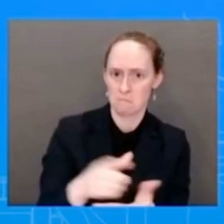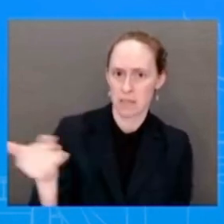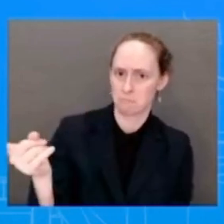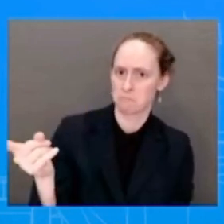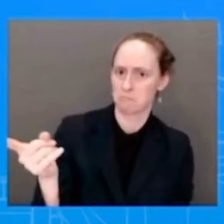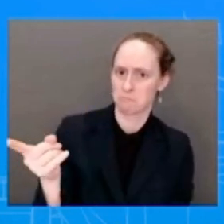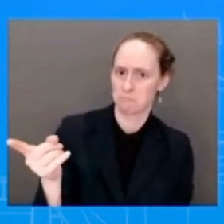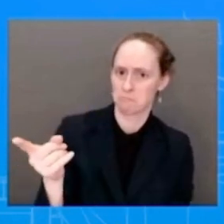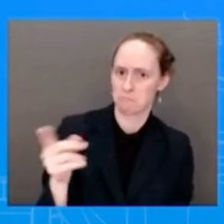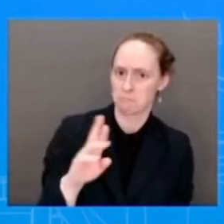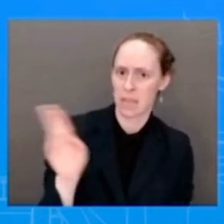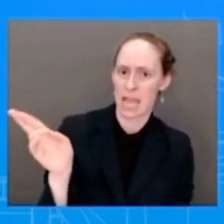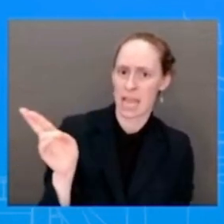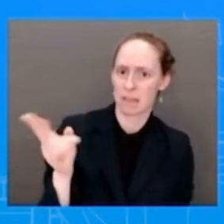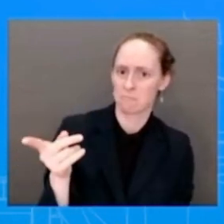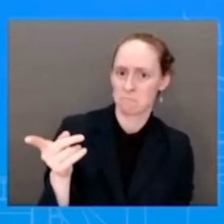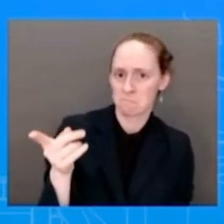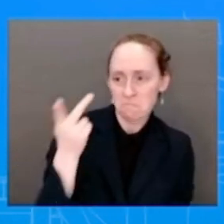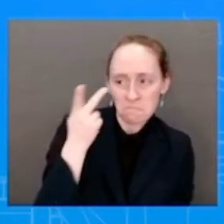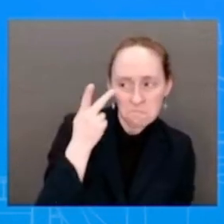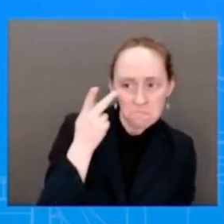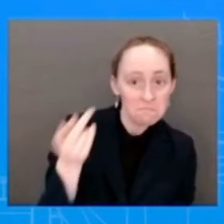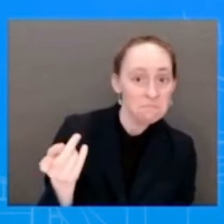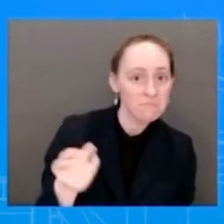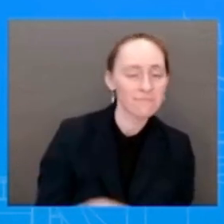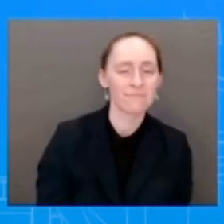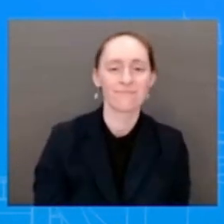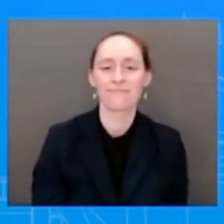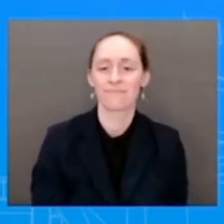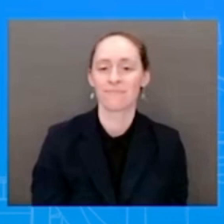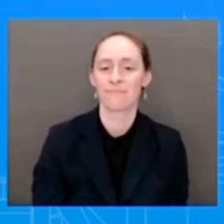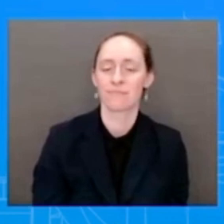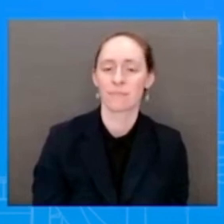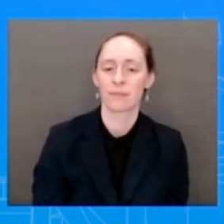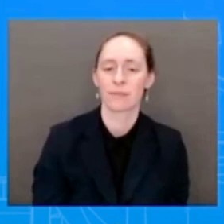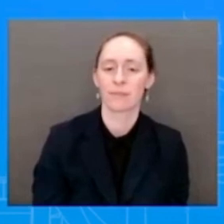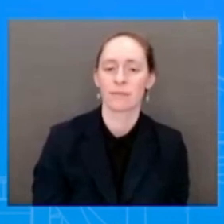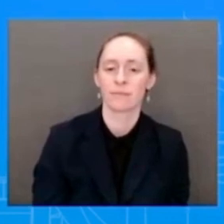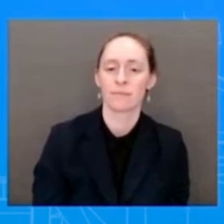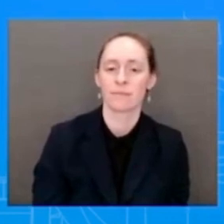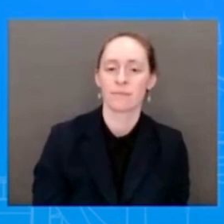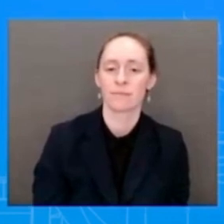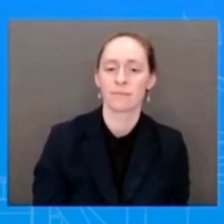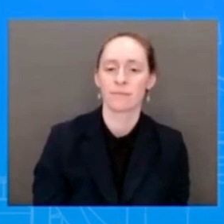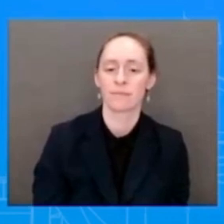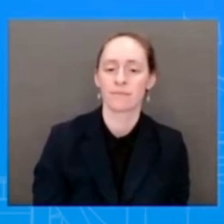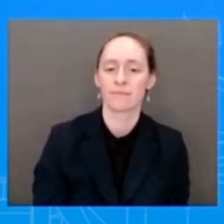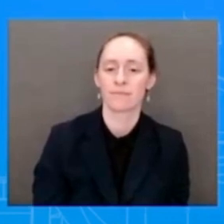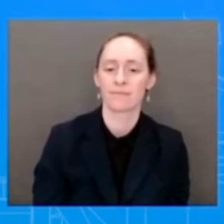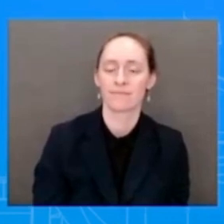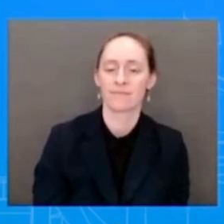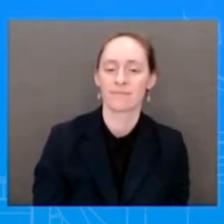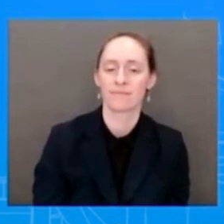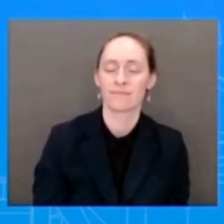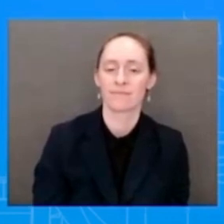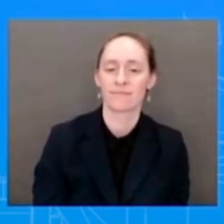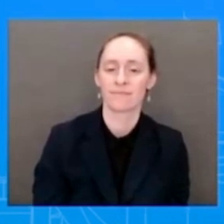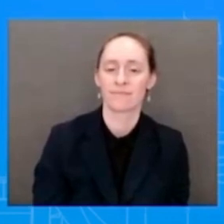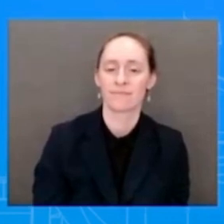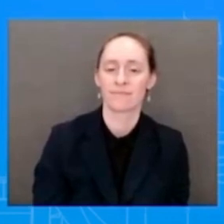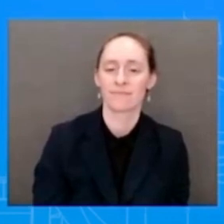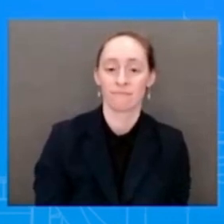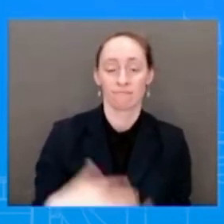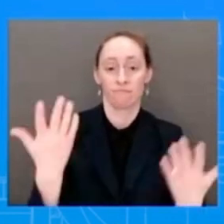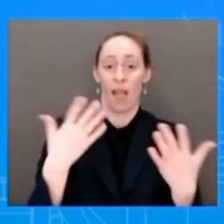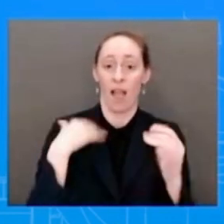time around as far as it relates to the Republicans. I can tell you for this meeting, I can give you the list of attendees who will be here. And so clearly,